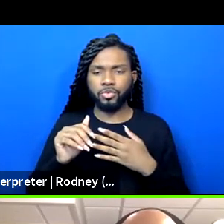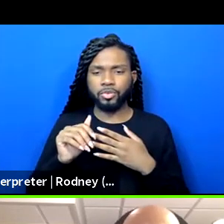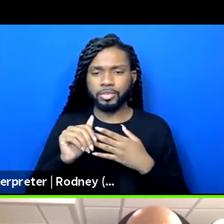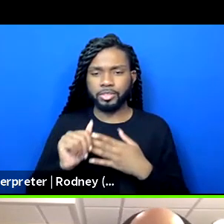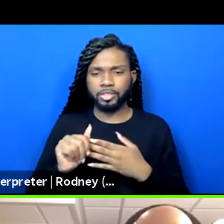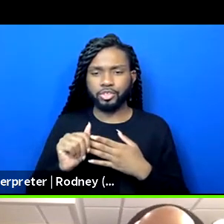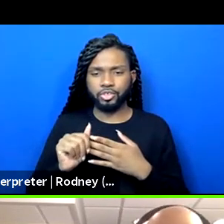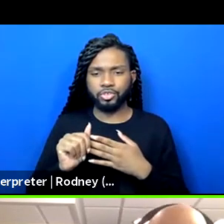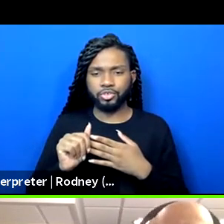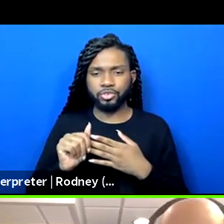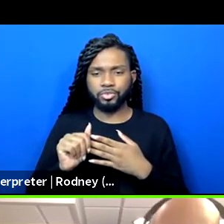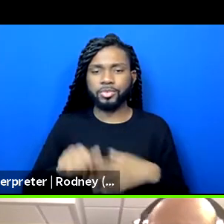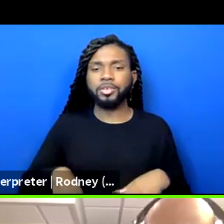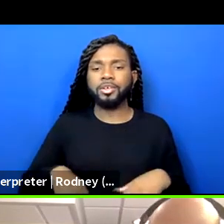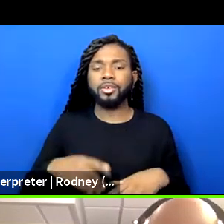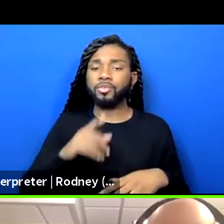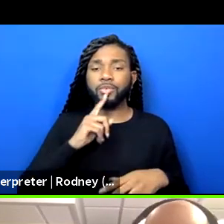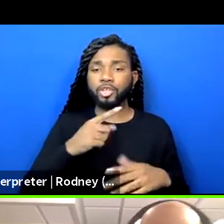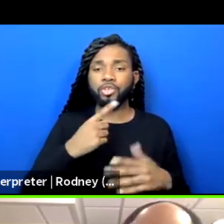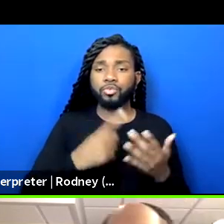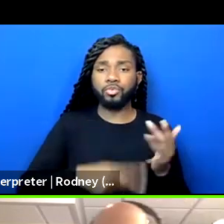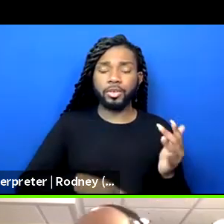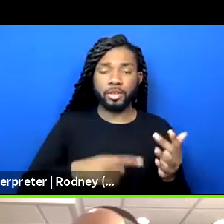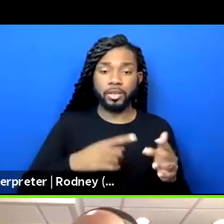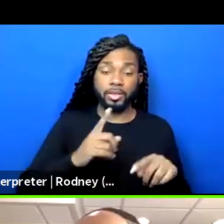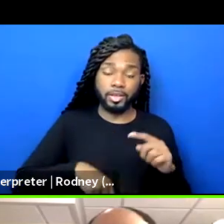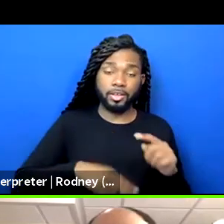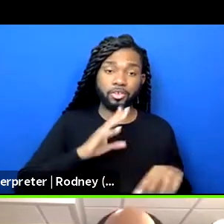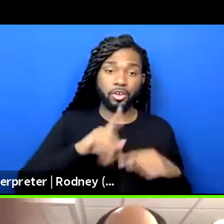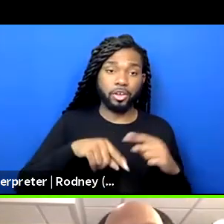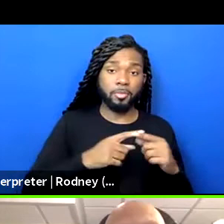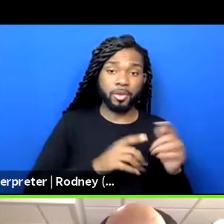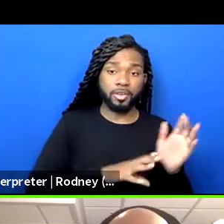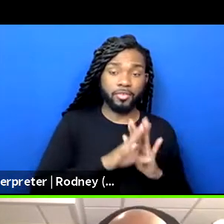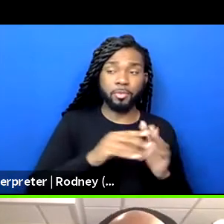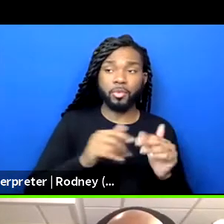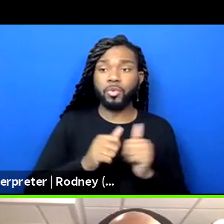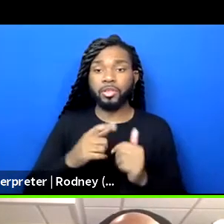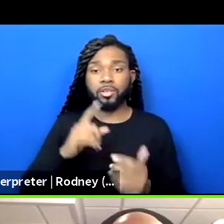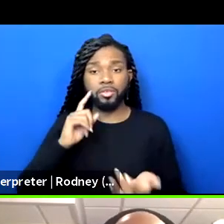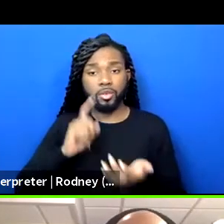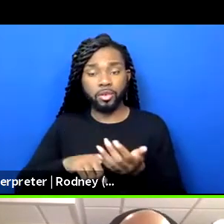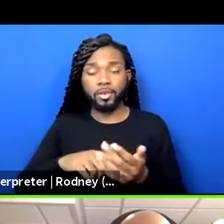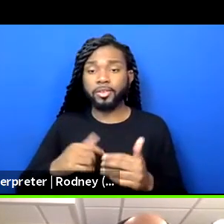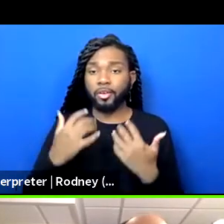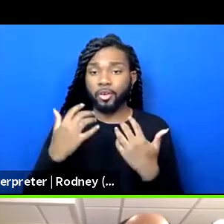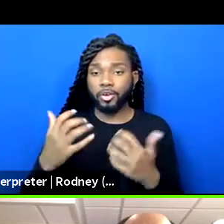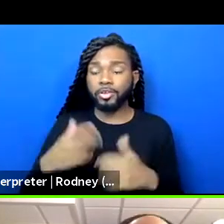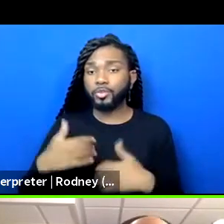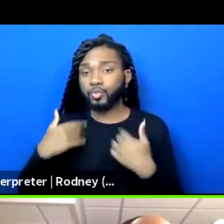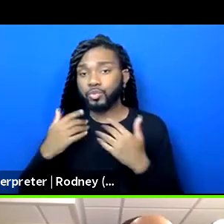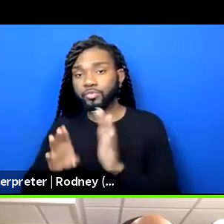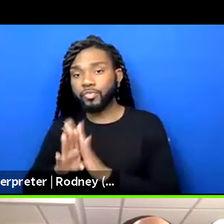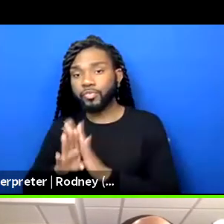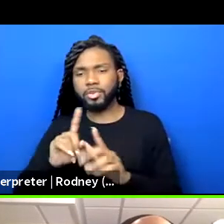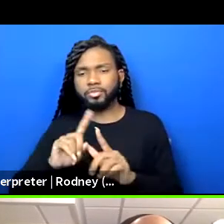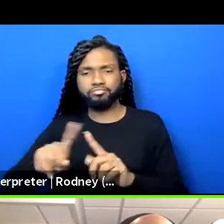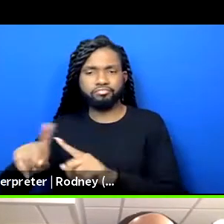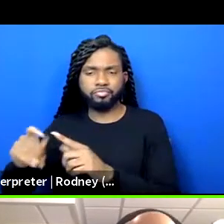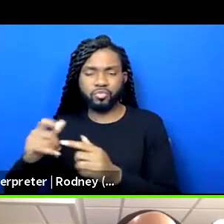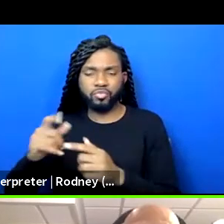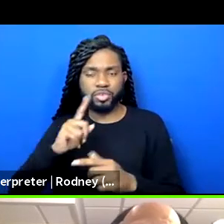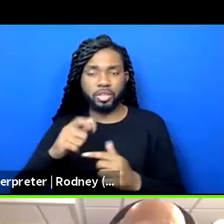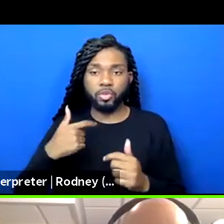development without addressing leadership's relationship to it and the audiences and career advancement. So that I want a diversified voice